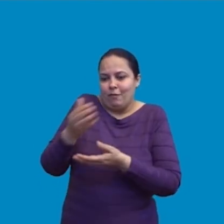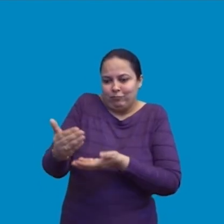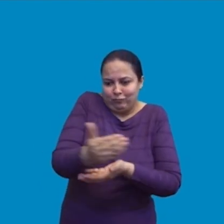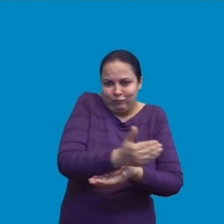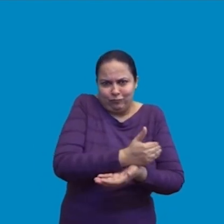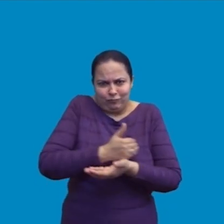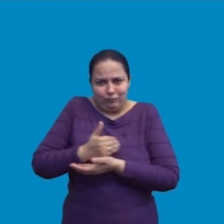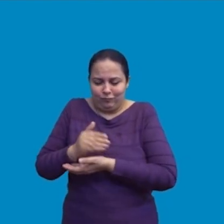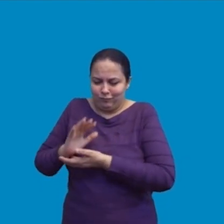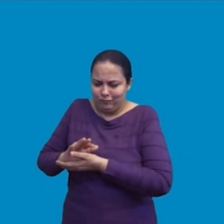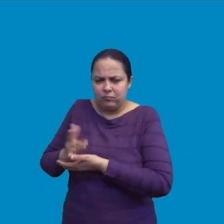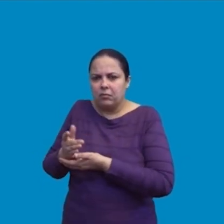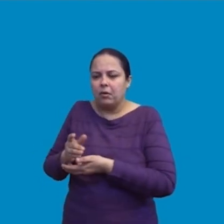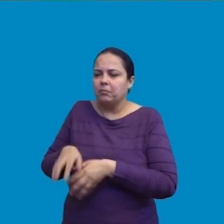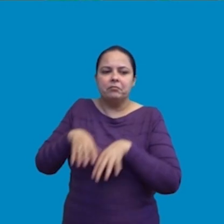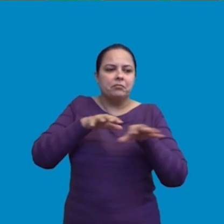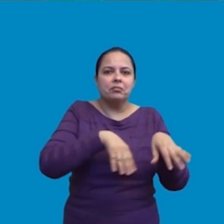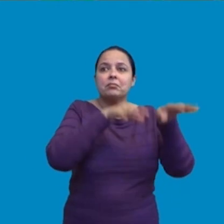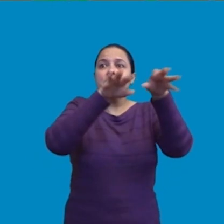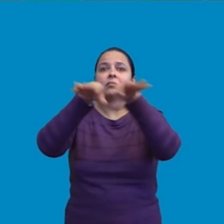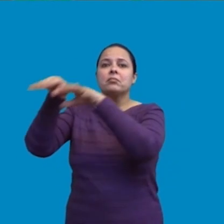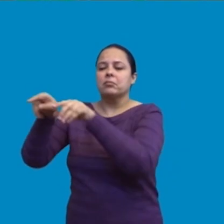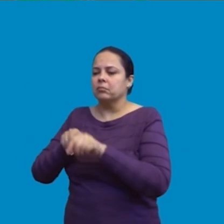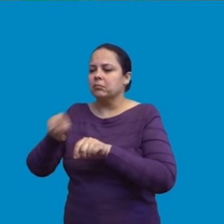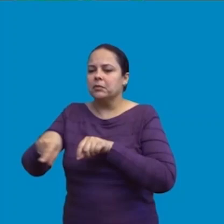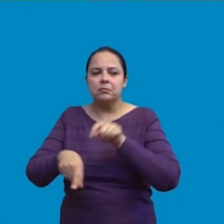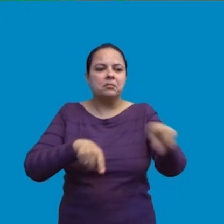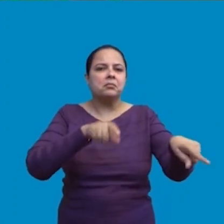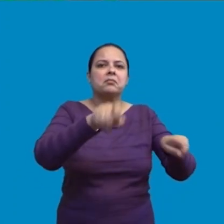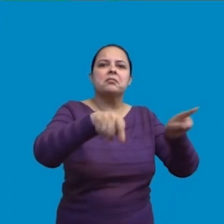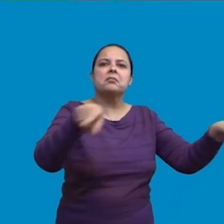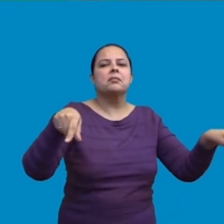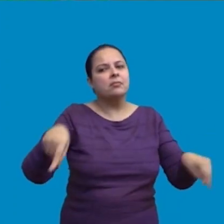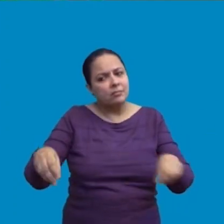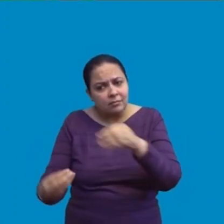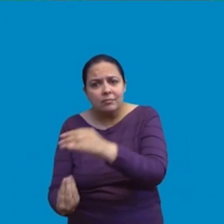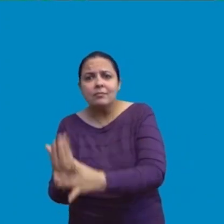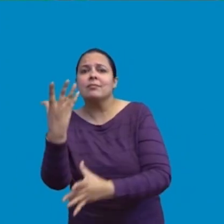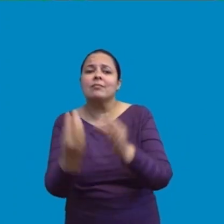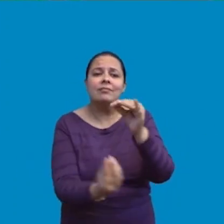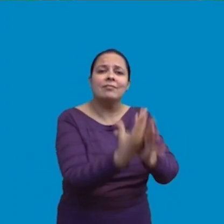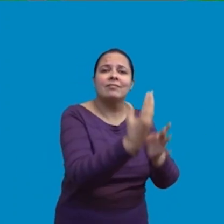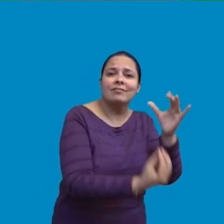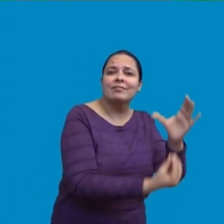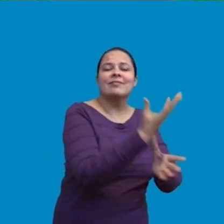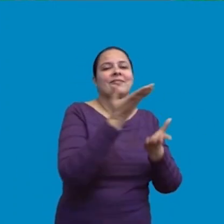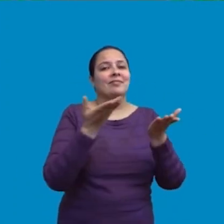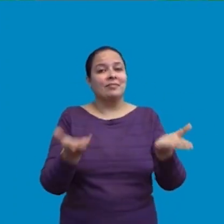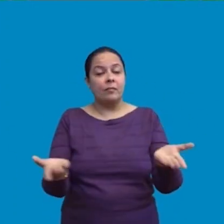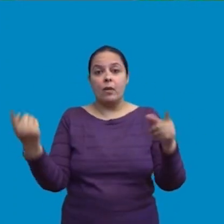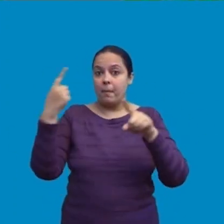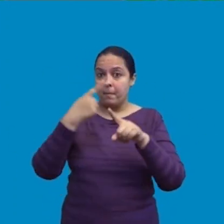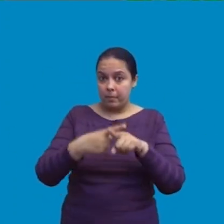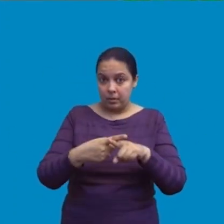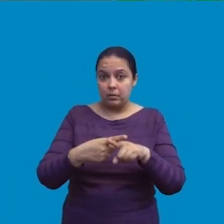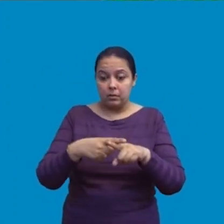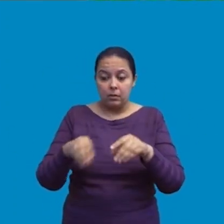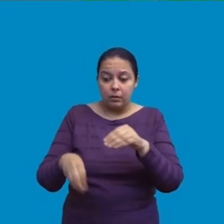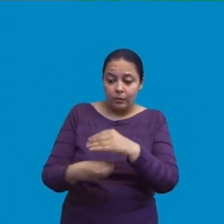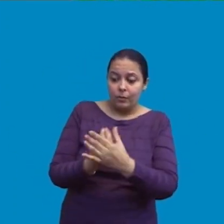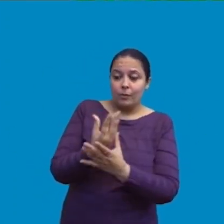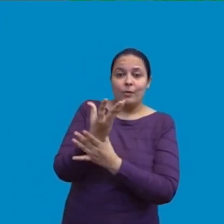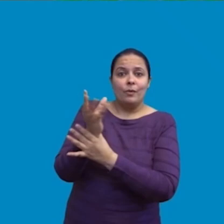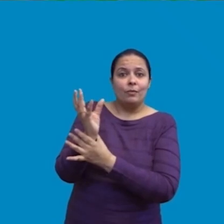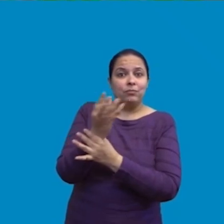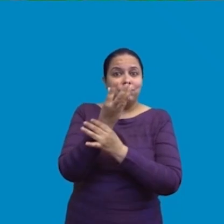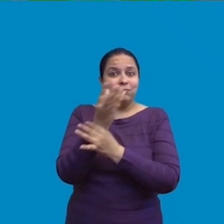Don't you think the right amount of water, sunlight and air will make it grow as well? Have you ever come across a beggar